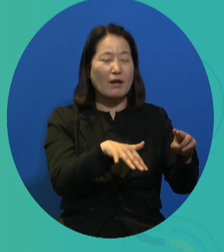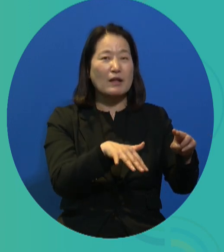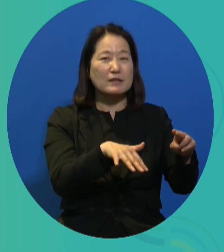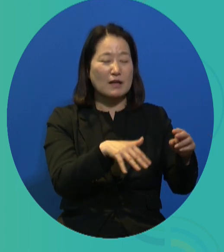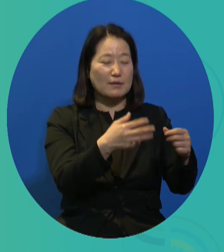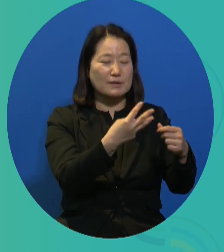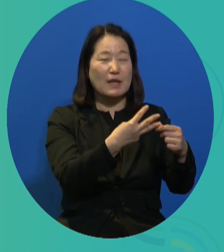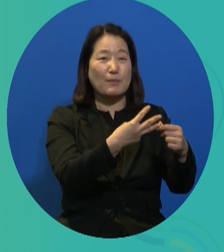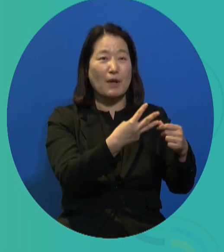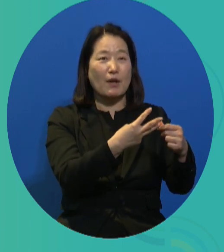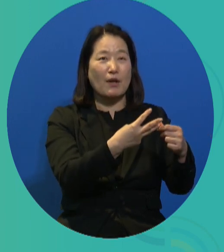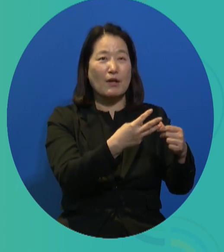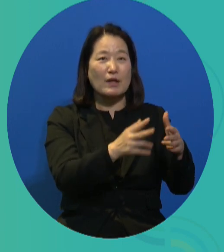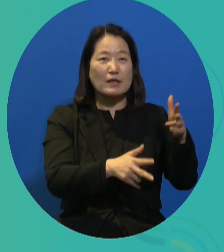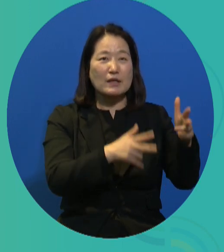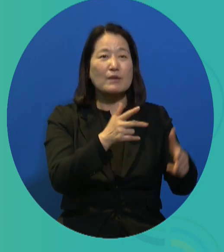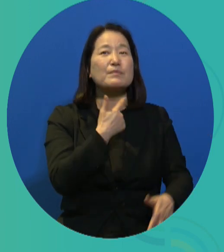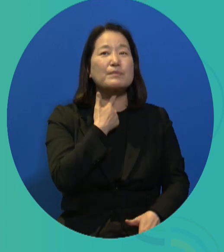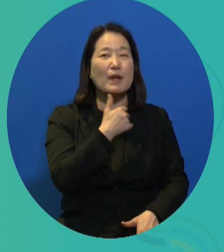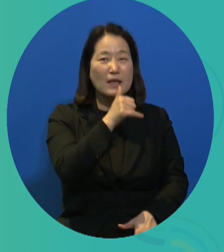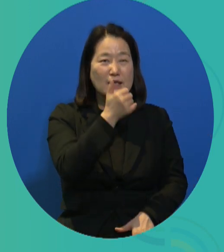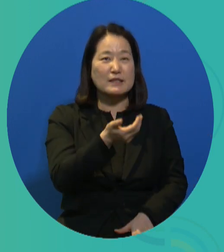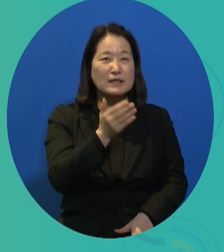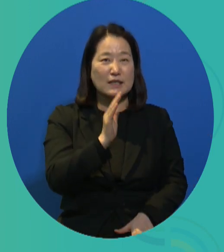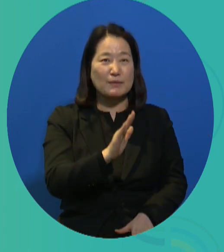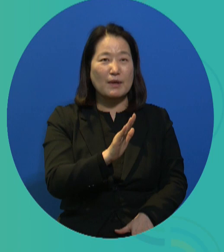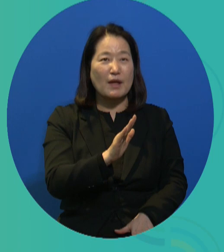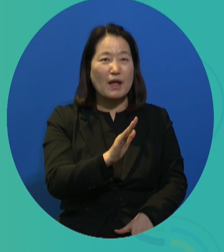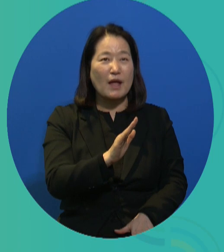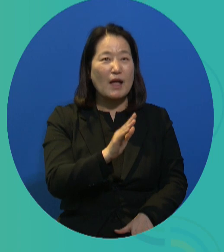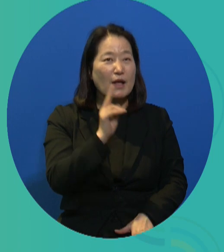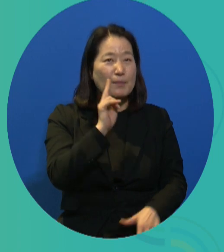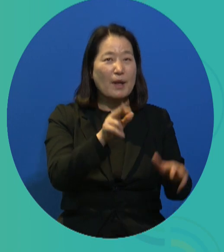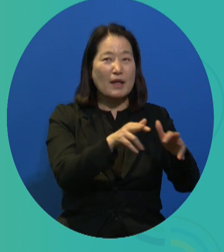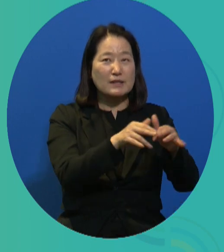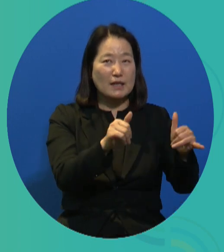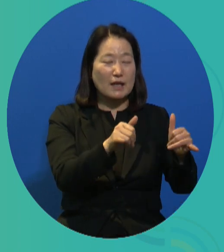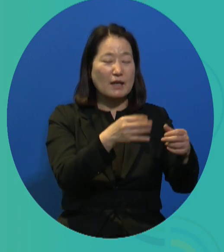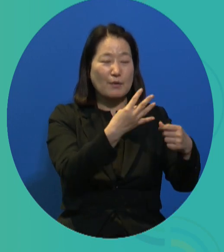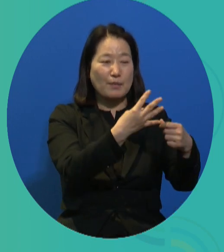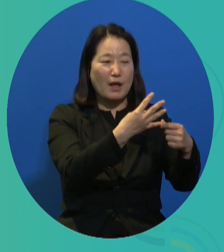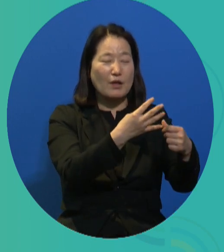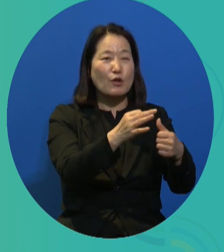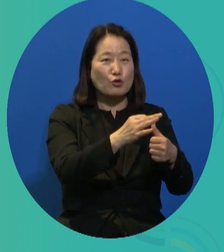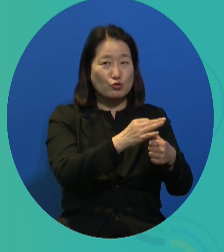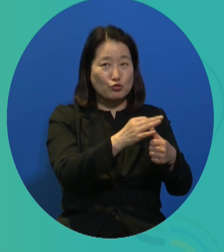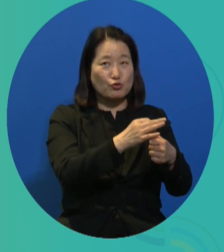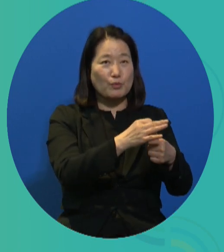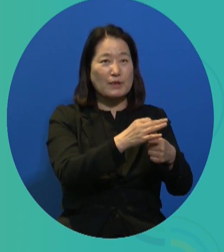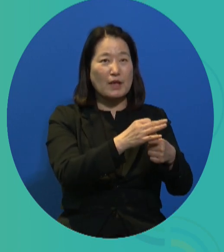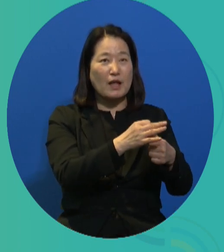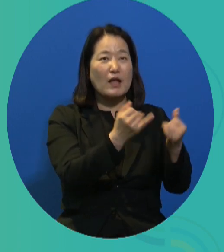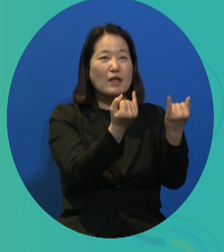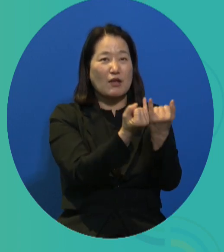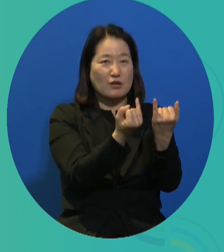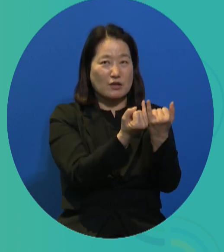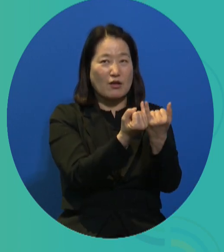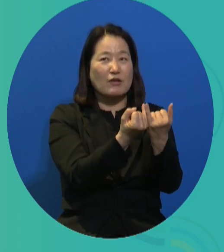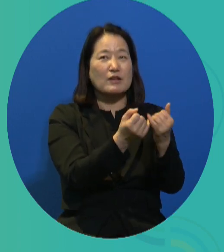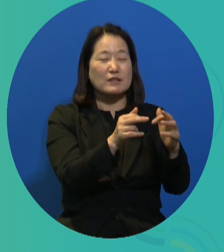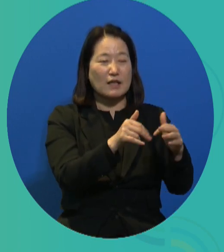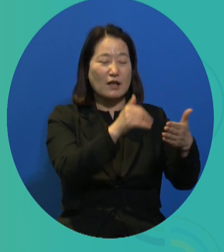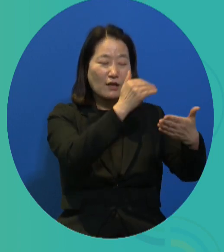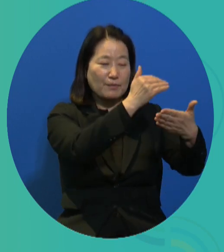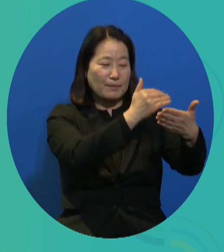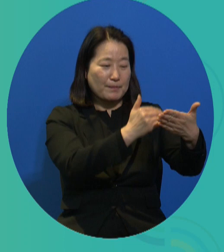then persons who have not participated in these programs, or people who have participated in programs but who still have